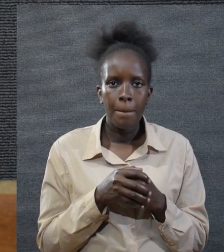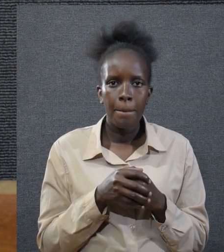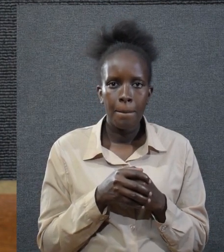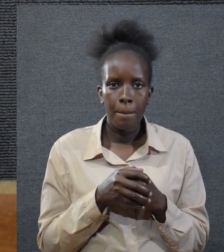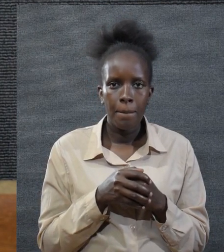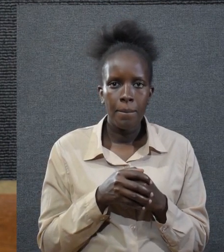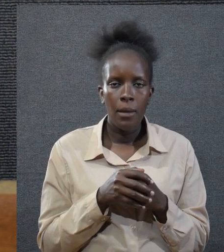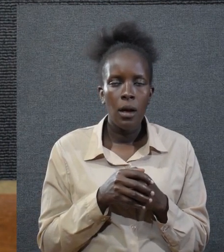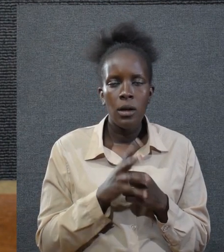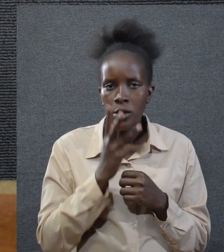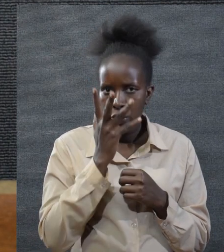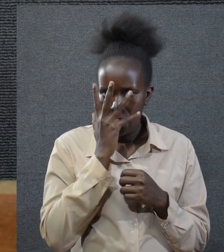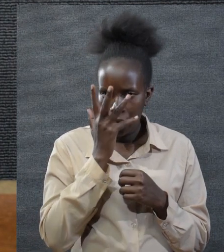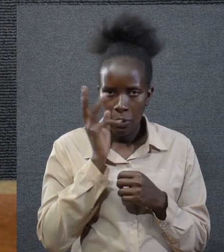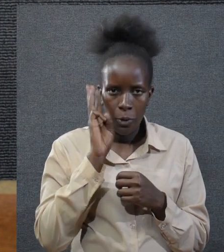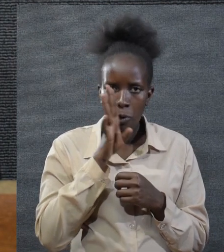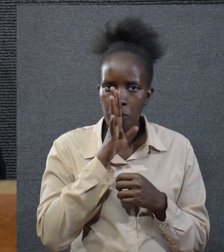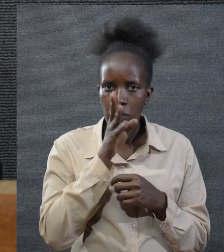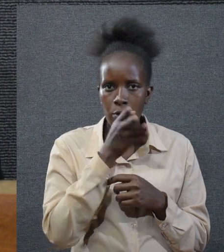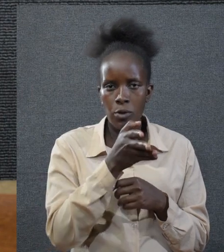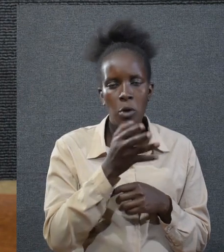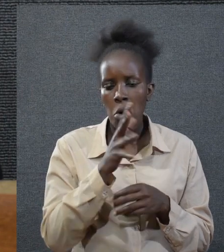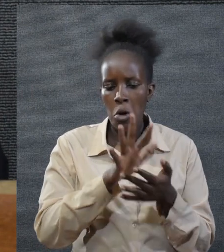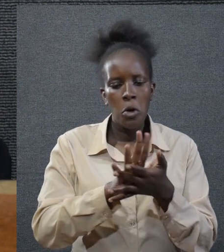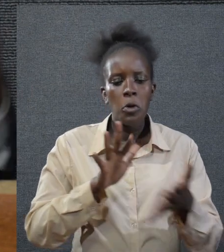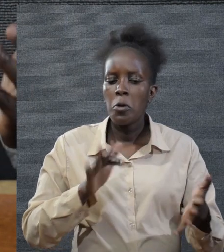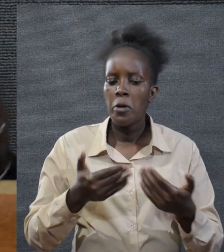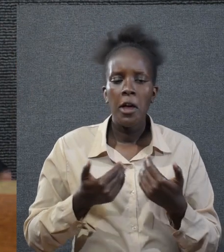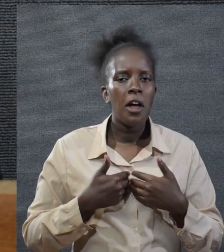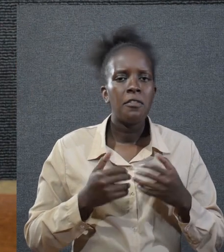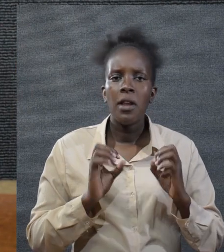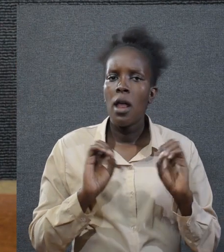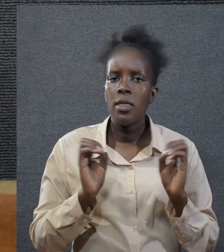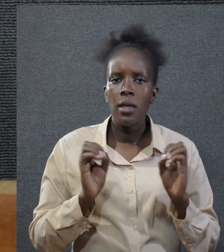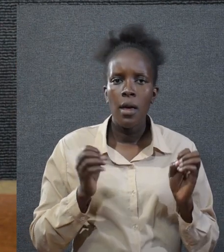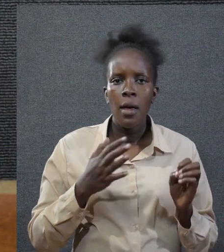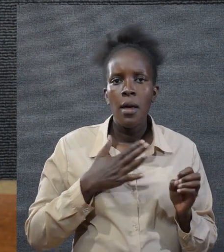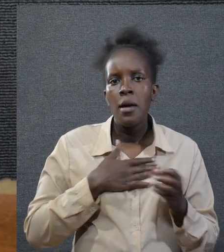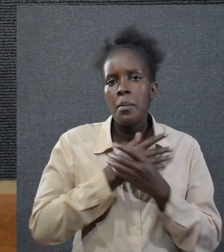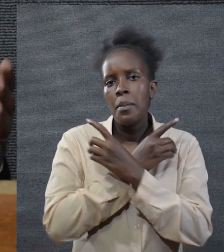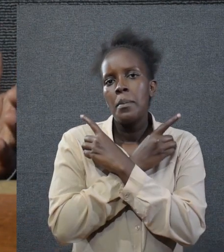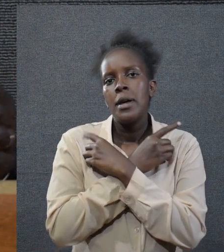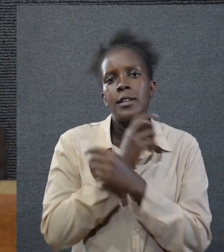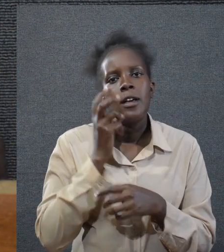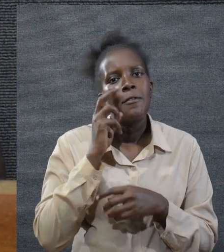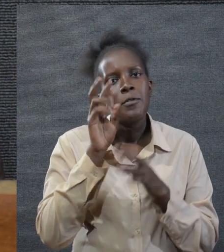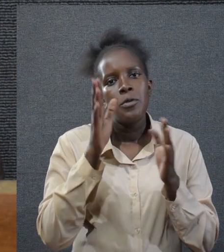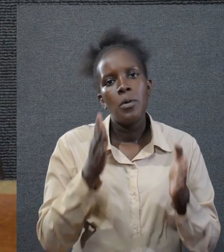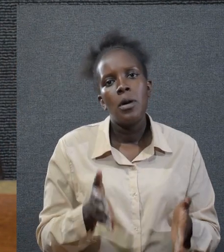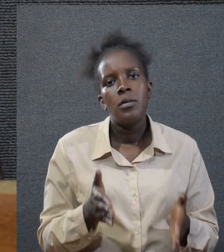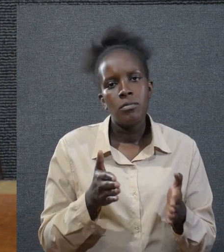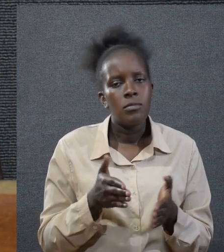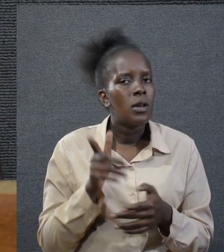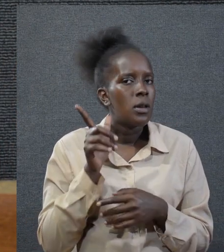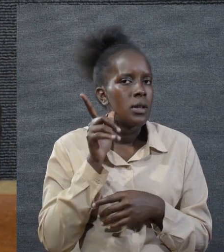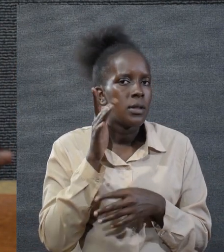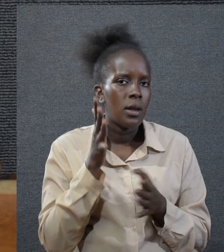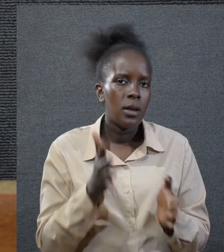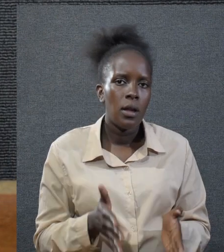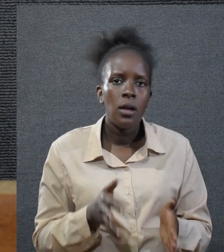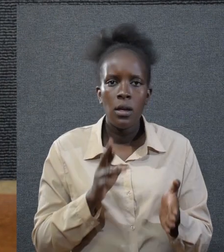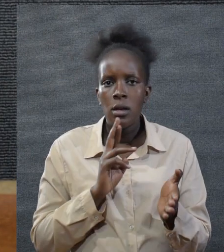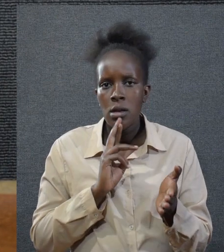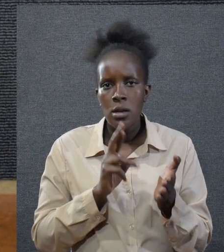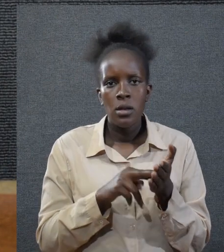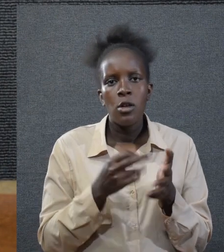be turned on you instead of glory. My dear viewers and